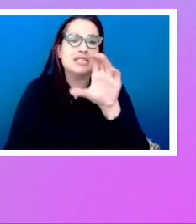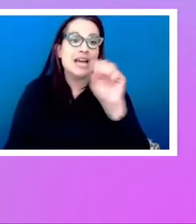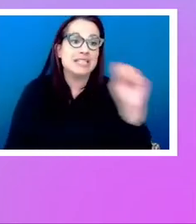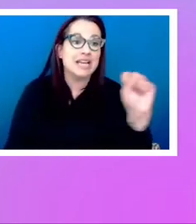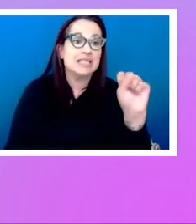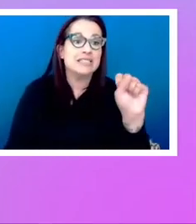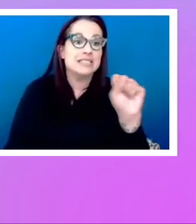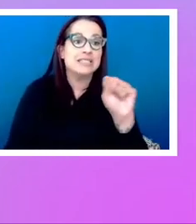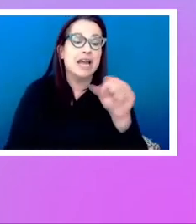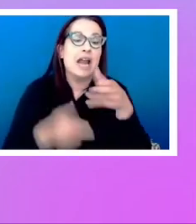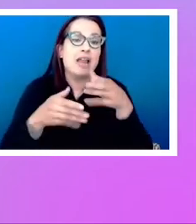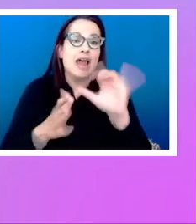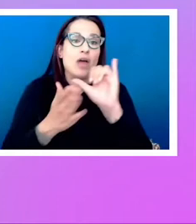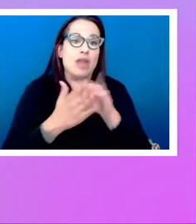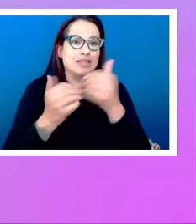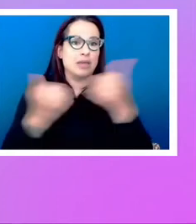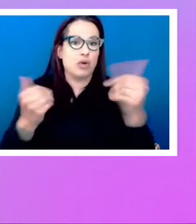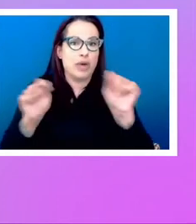these two things.